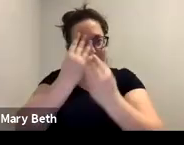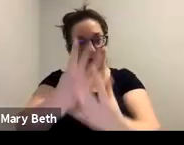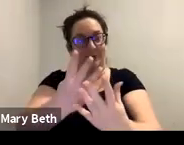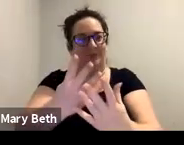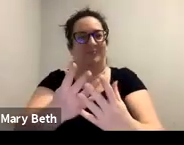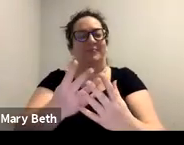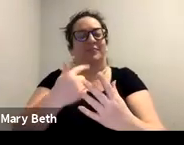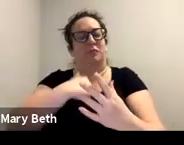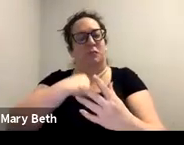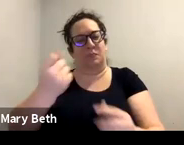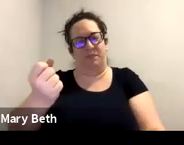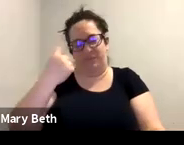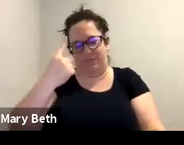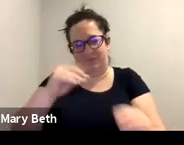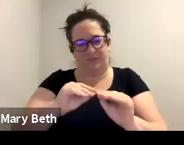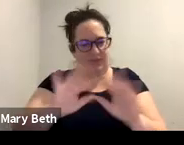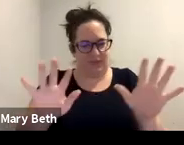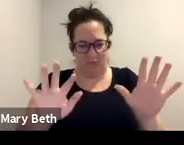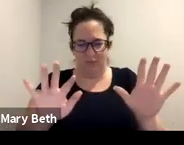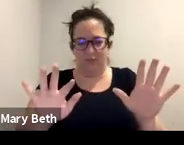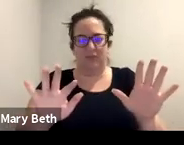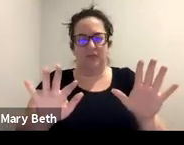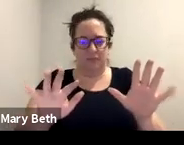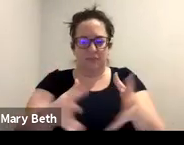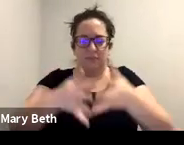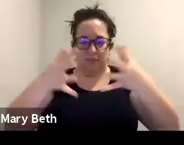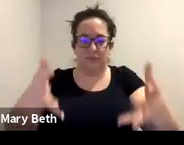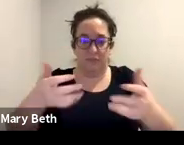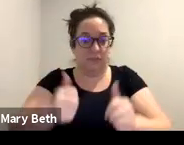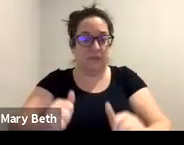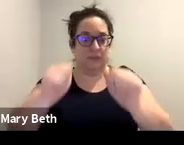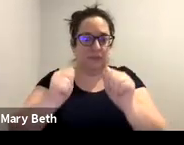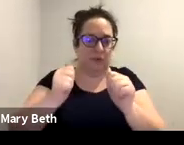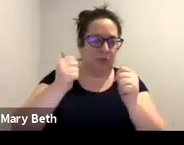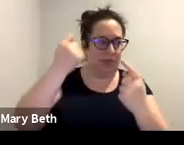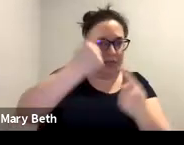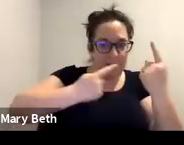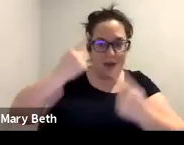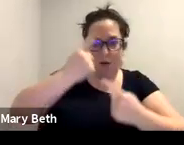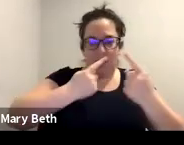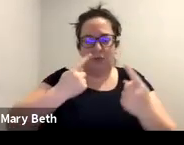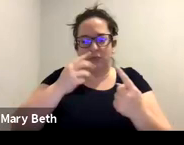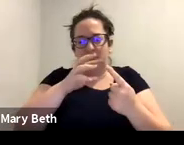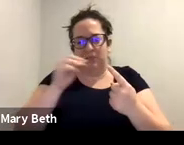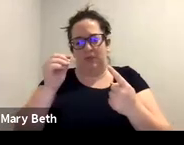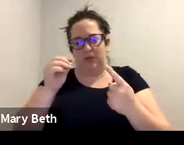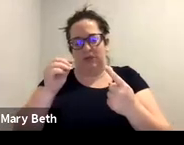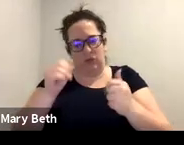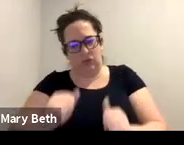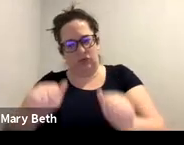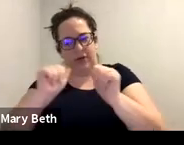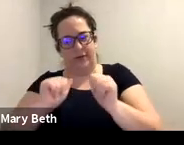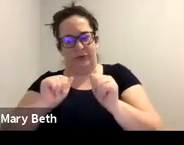that it's, um, it's a lot to try to like re to think about and, um, start thinking about